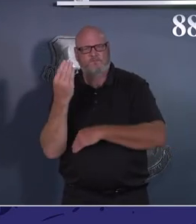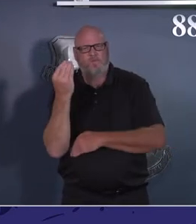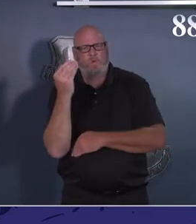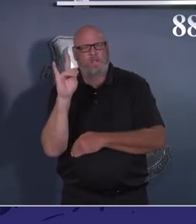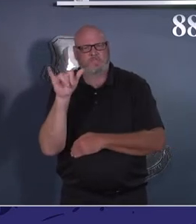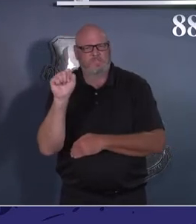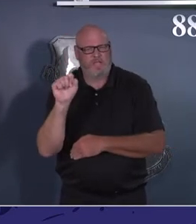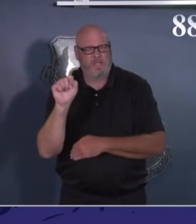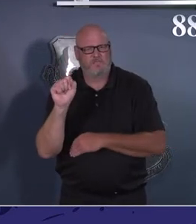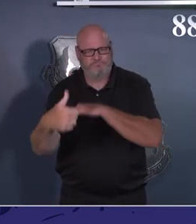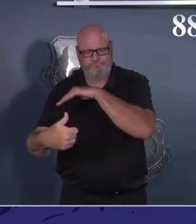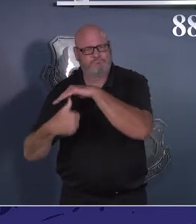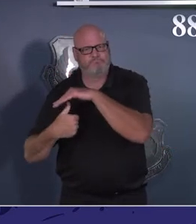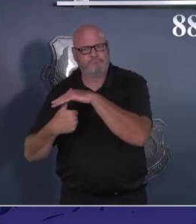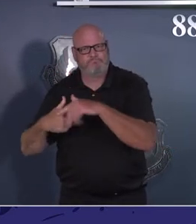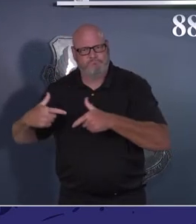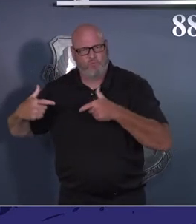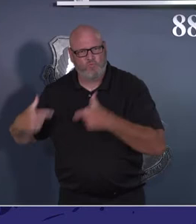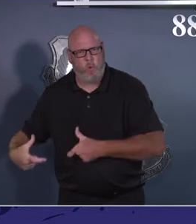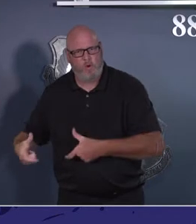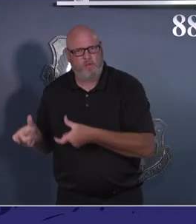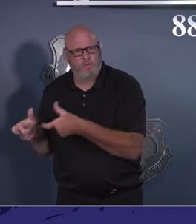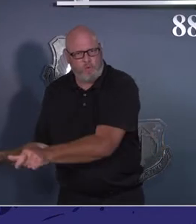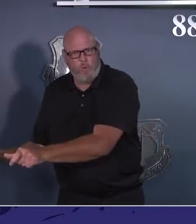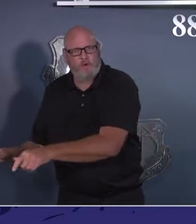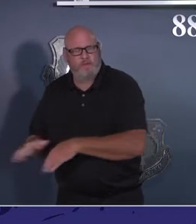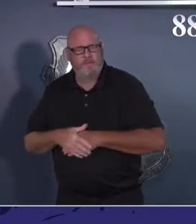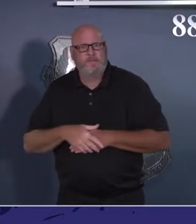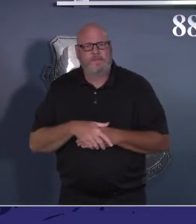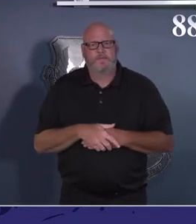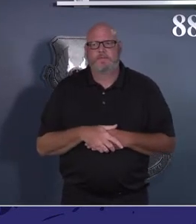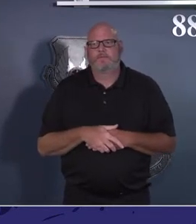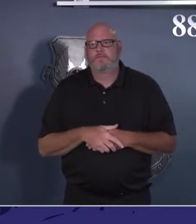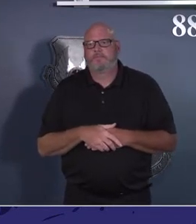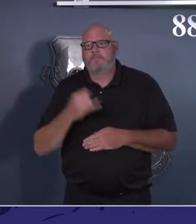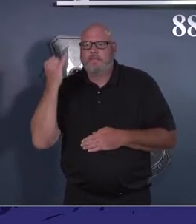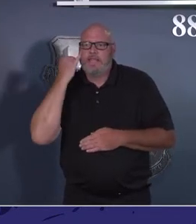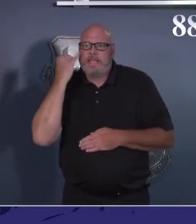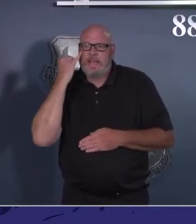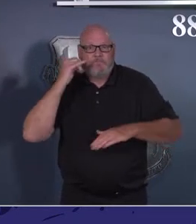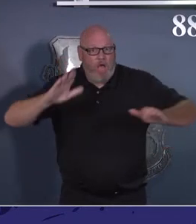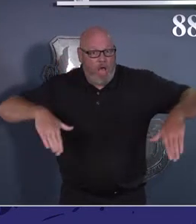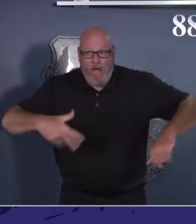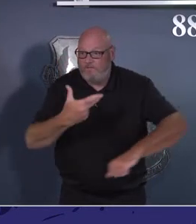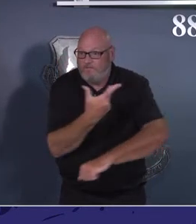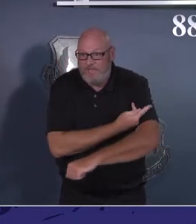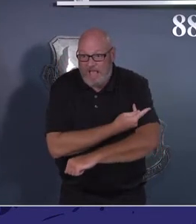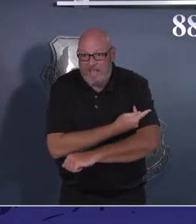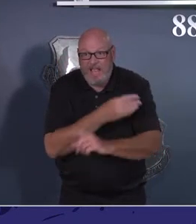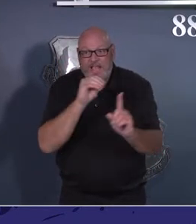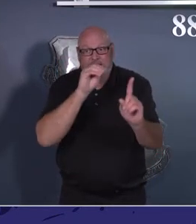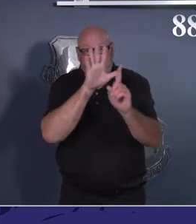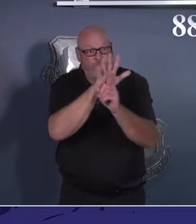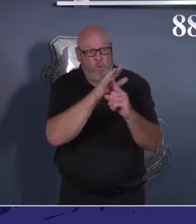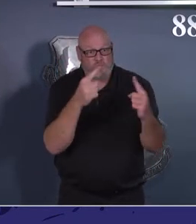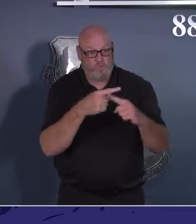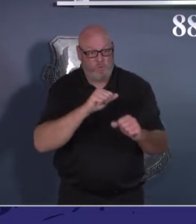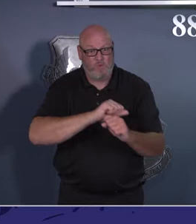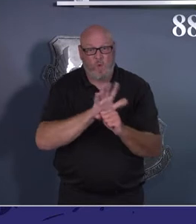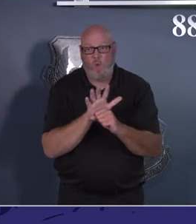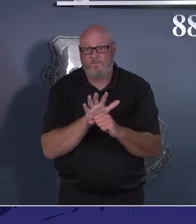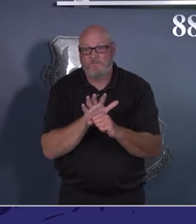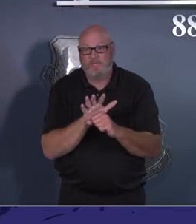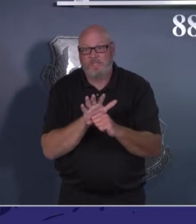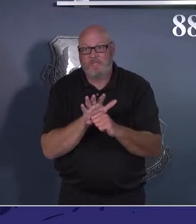experiencing symptoms should still quarantine. If you start to experience symptoms, then you should get a COVID-19 test and isolate